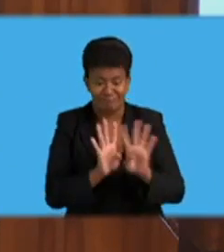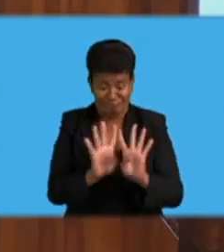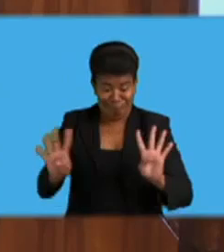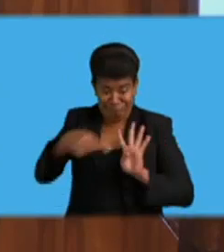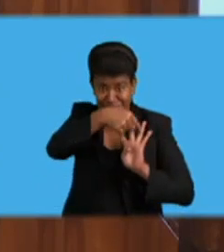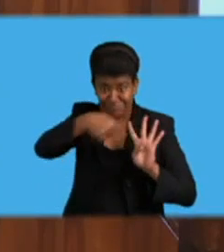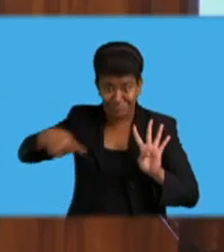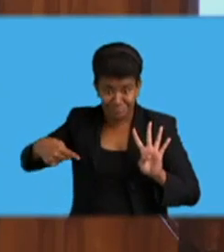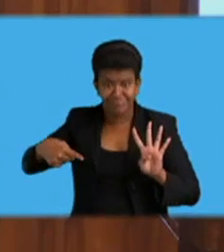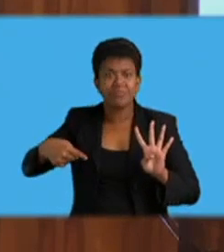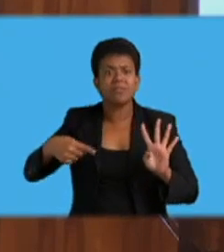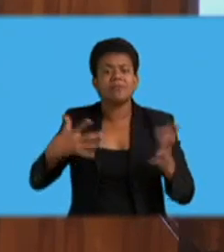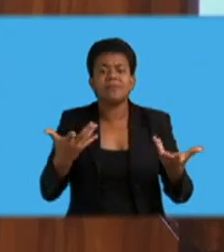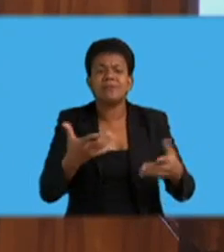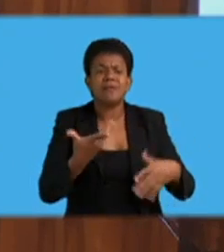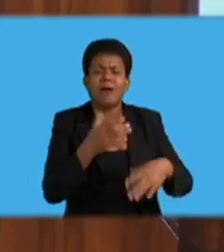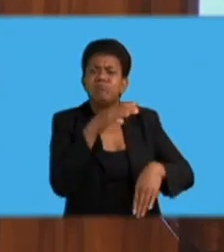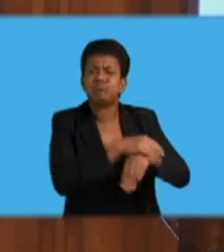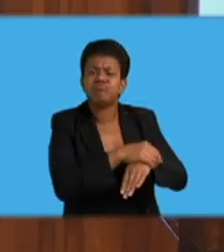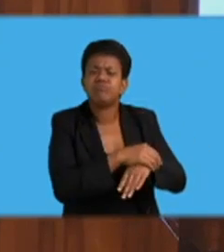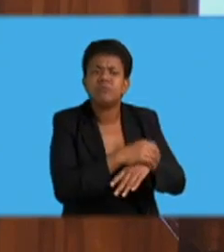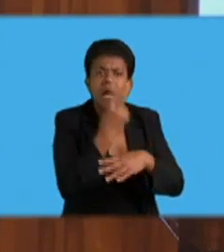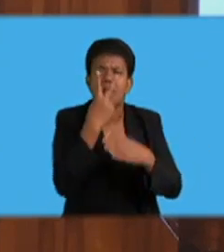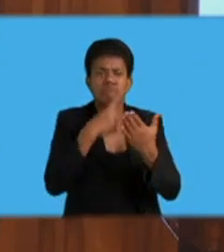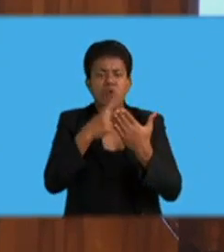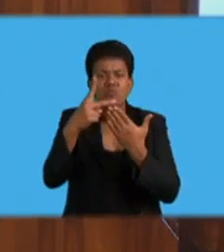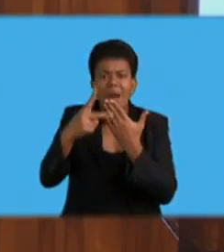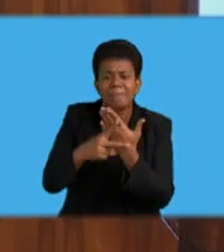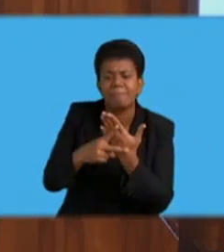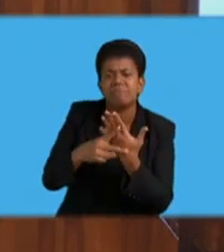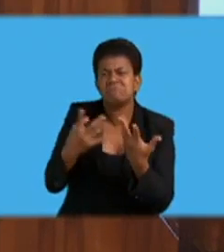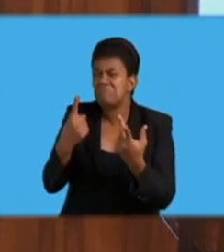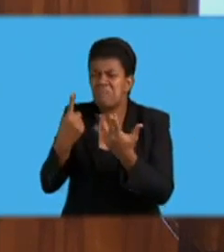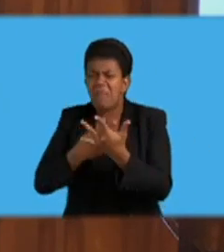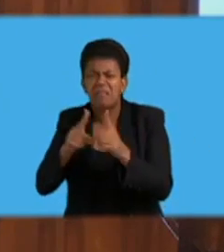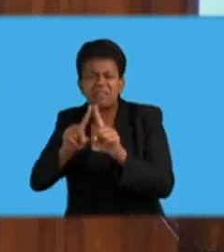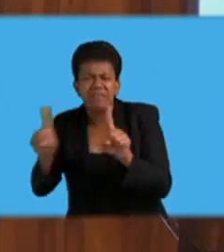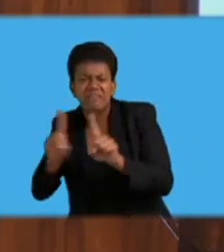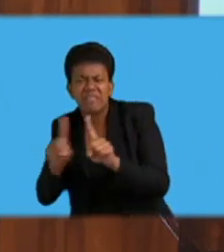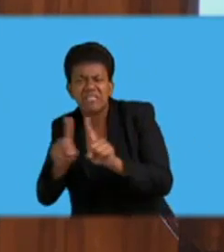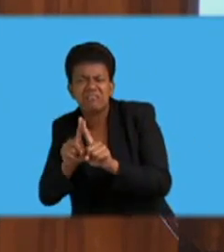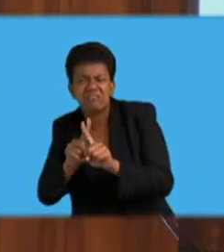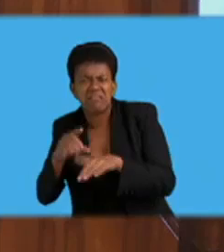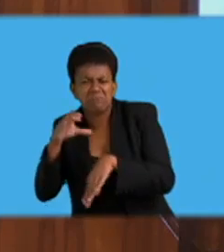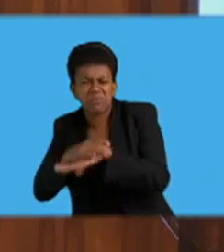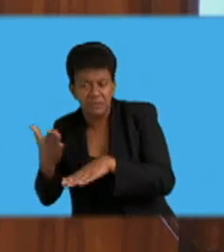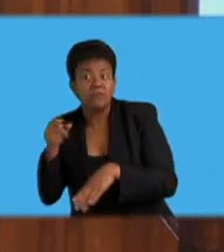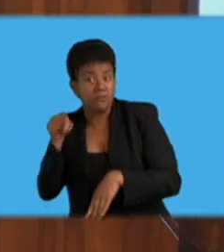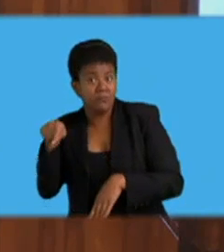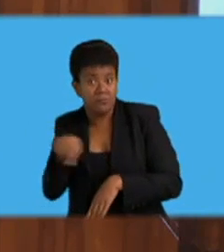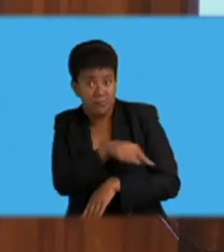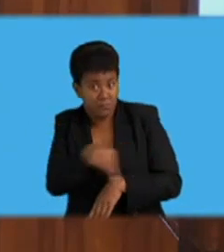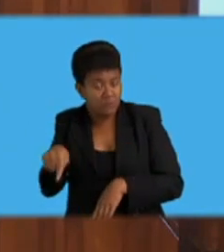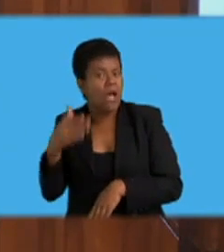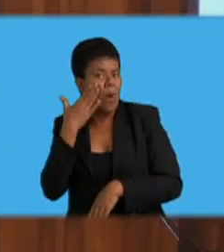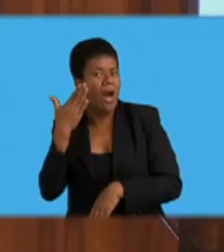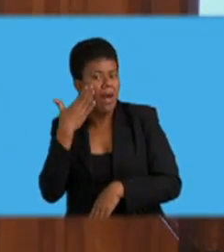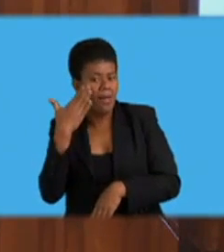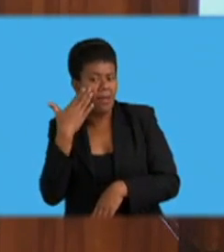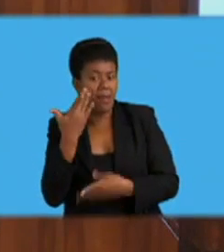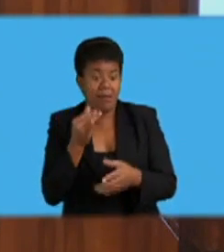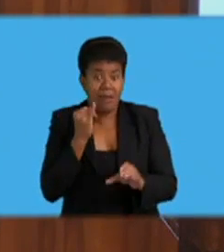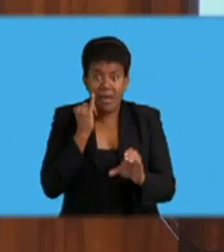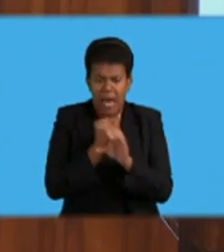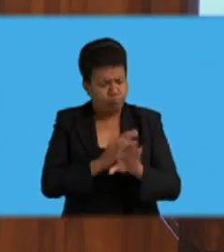Light, Scholar Sticker programs and so on. The crime stoppers program, call